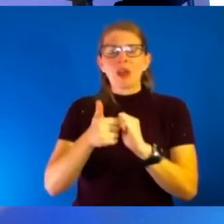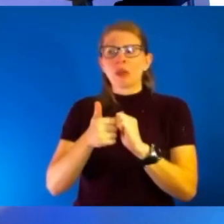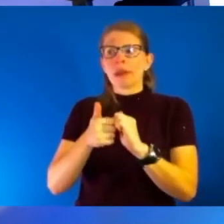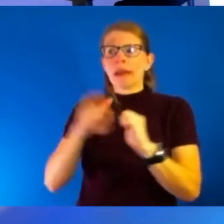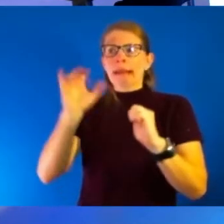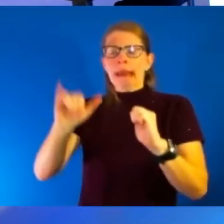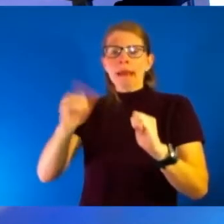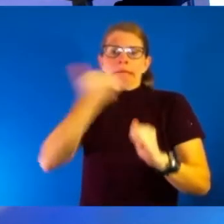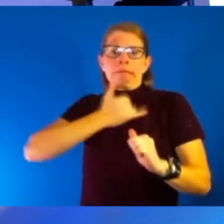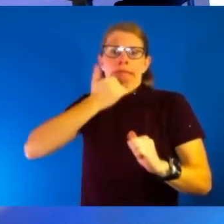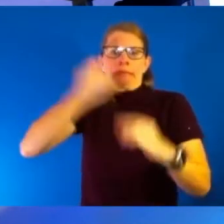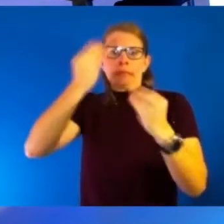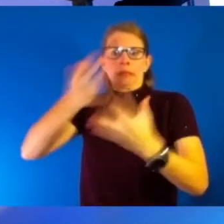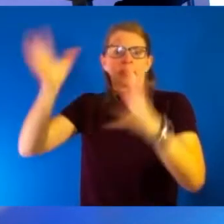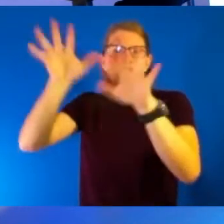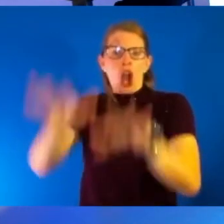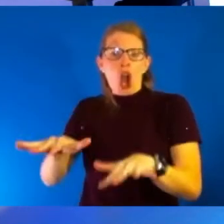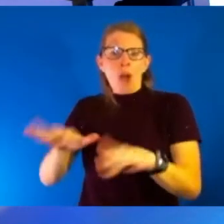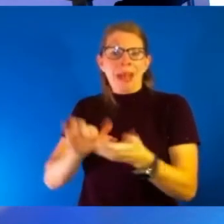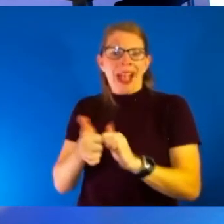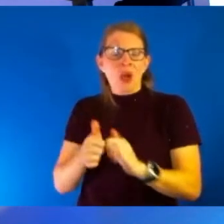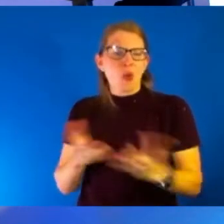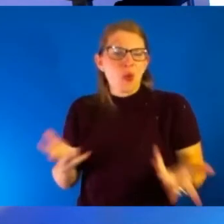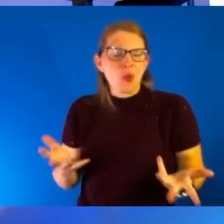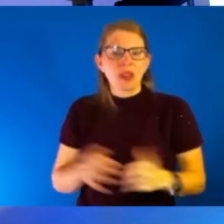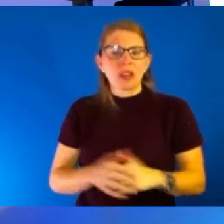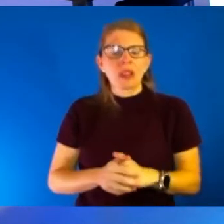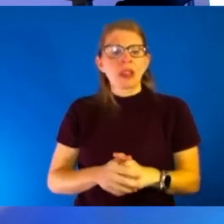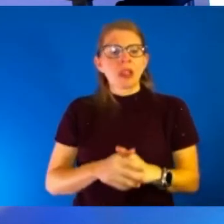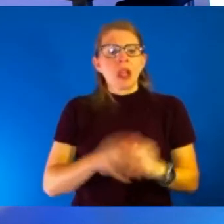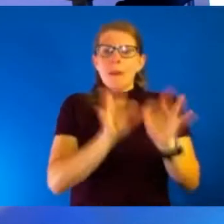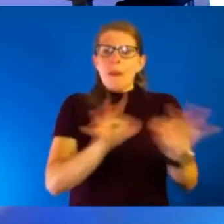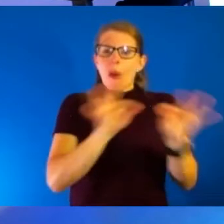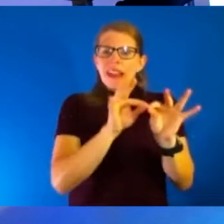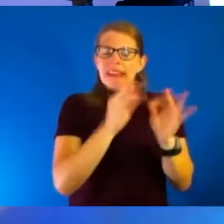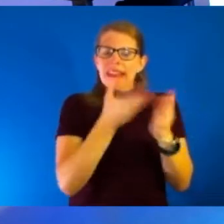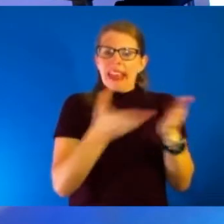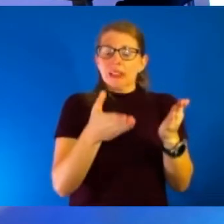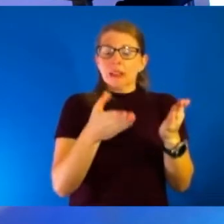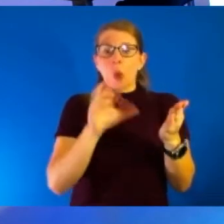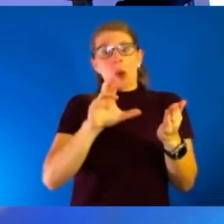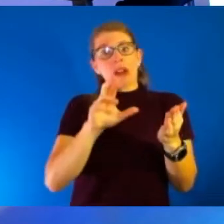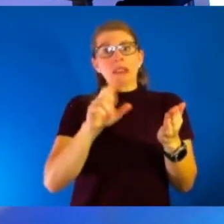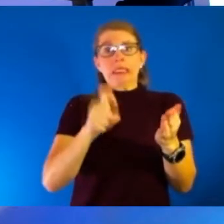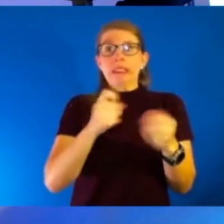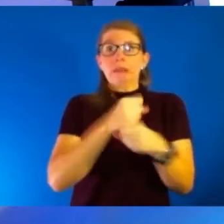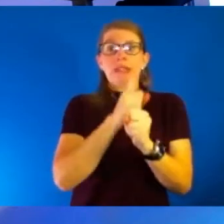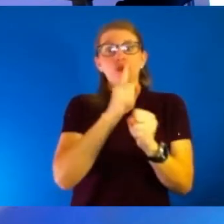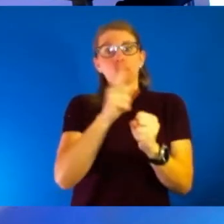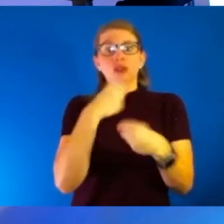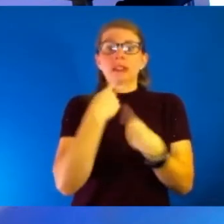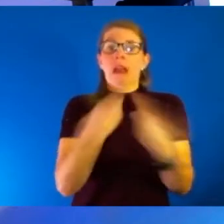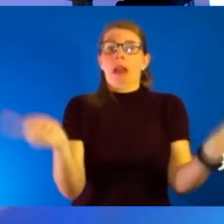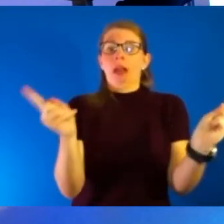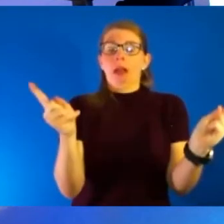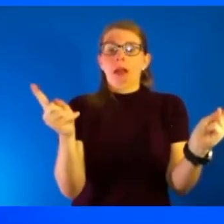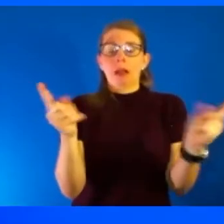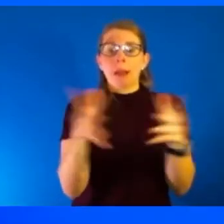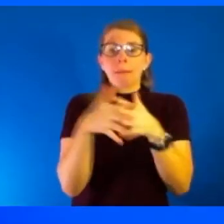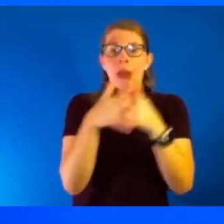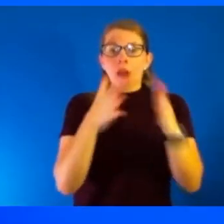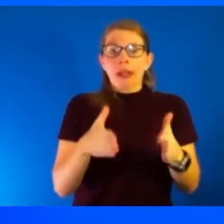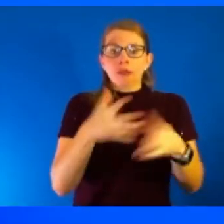about this all the time in the program. But what are, what are the key things you pointed or you think that we need to make sure we get across to Americans that we have more trust in this?